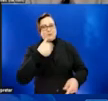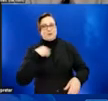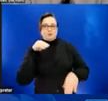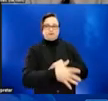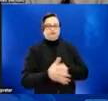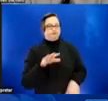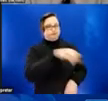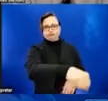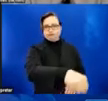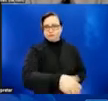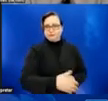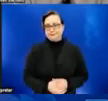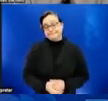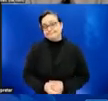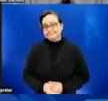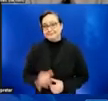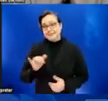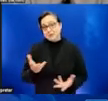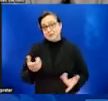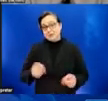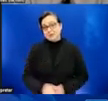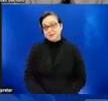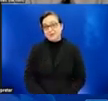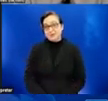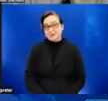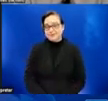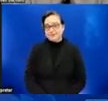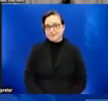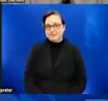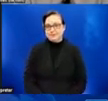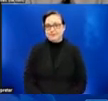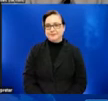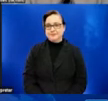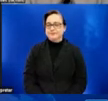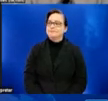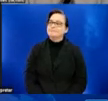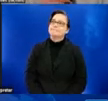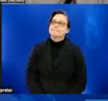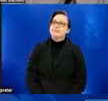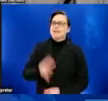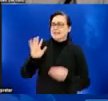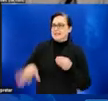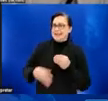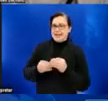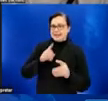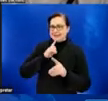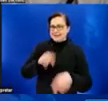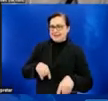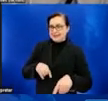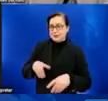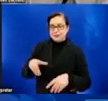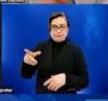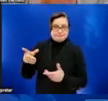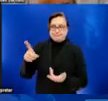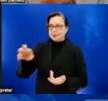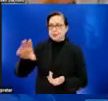Thank you very much. Dr. Schropp, would you like to add to that answer? Dr. I don't know that I have much else to add. Dr. Carnes is exactly right,